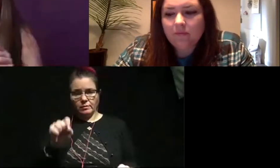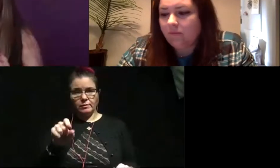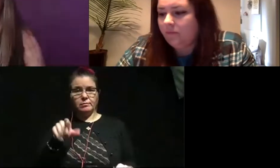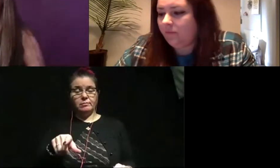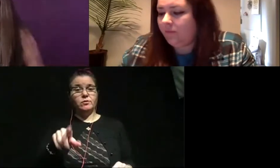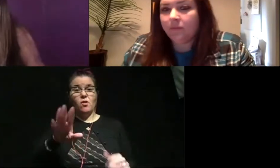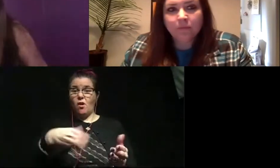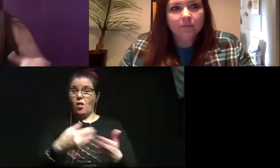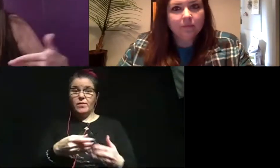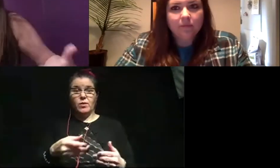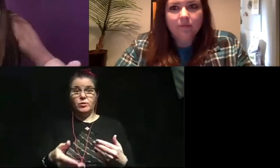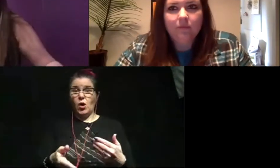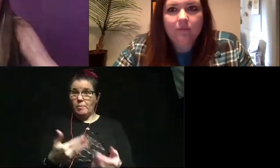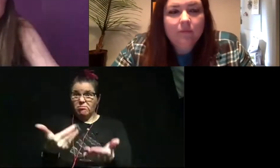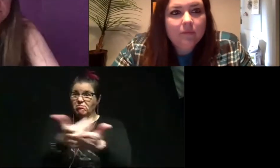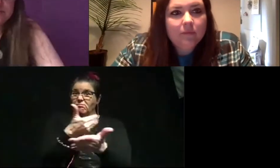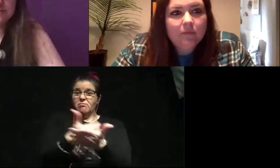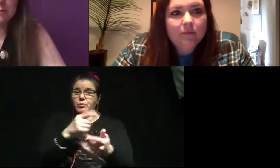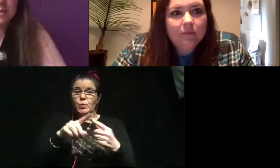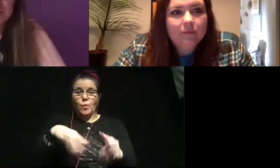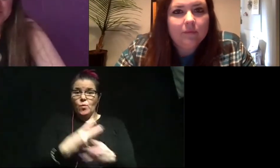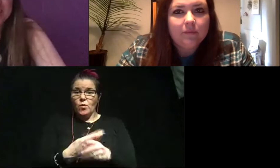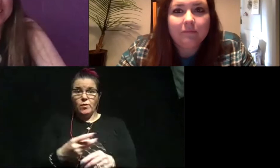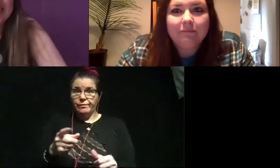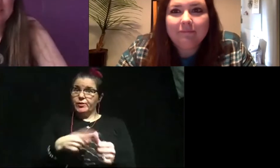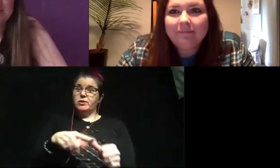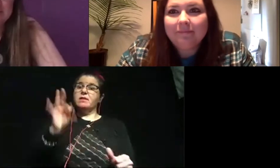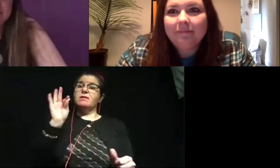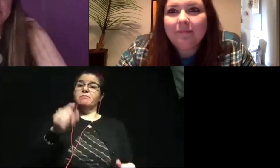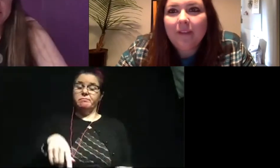fossils are almost brand new to the world, which is really great.